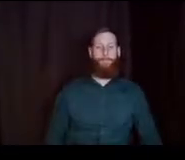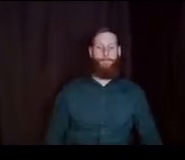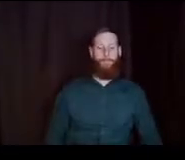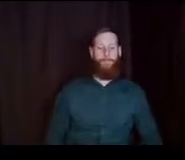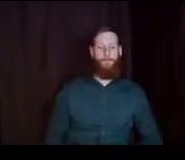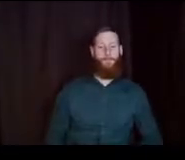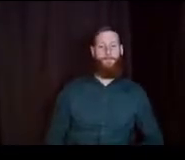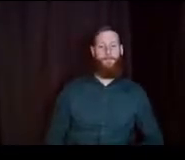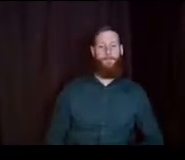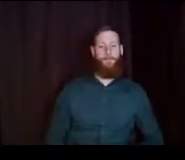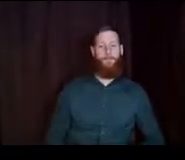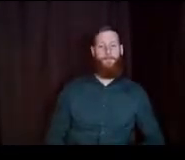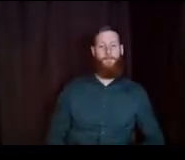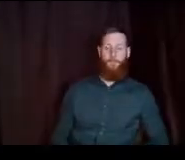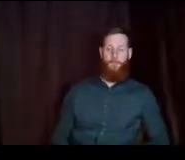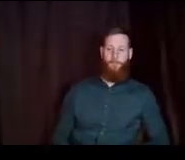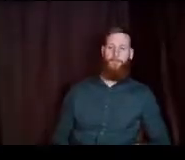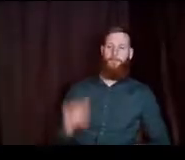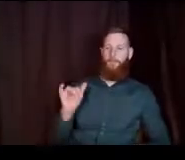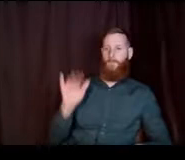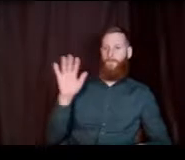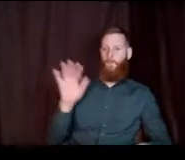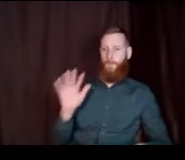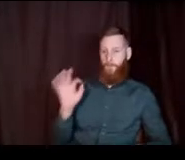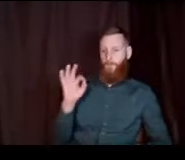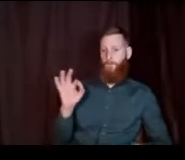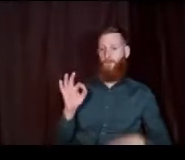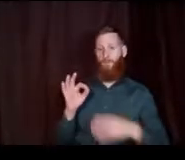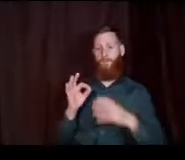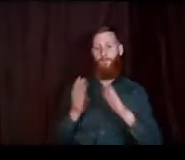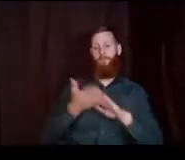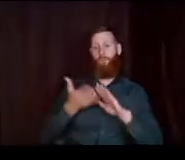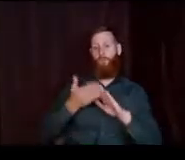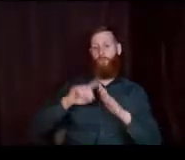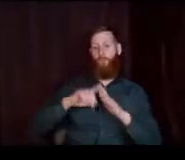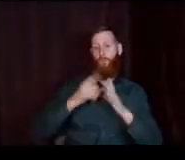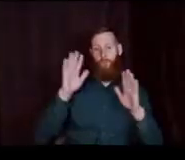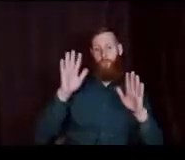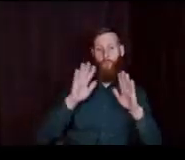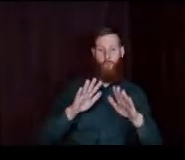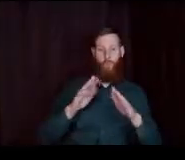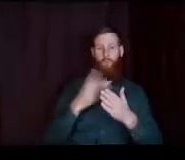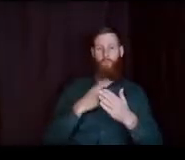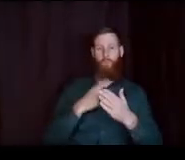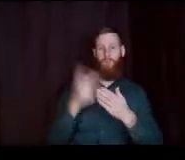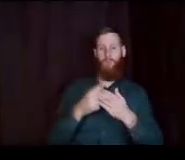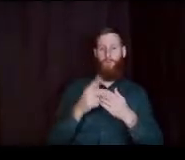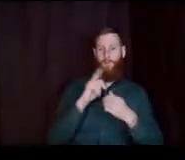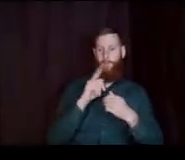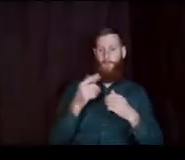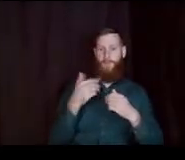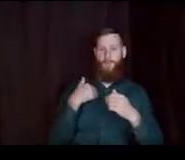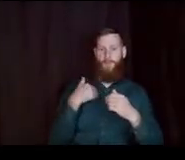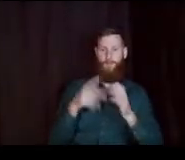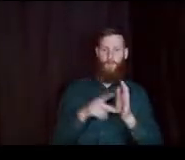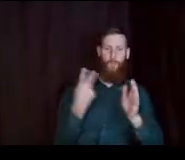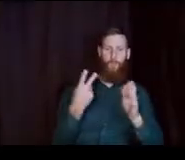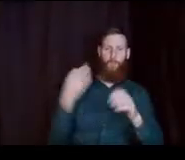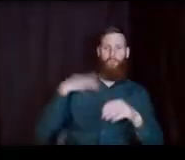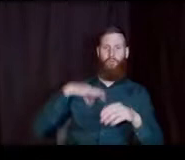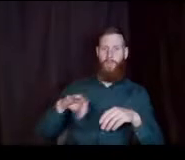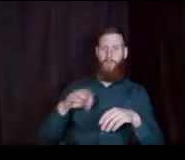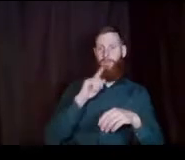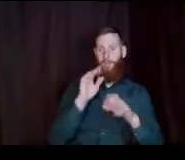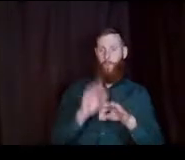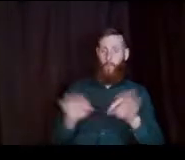And that is awesome. Running Start is a great program. All those dual credit students out there, it pays off, especially